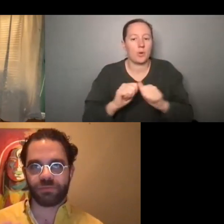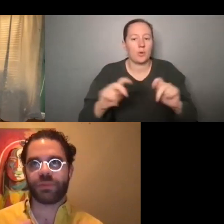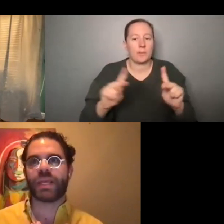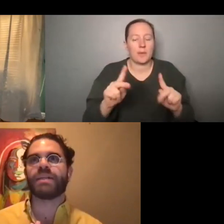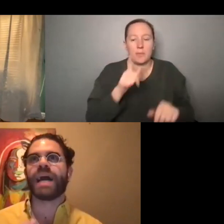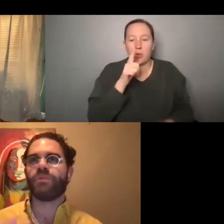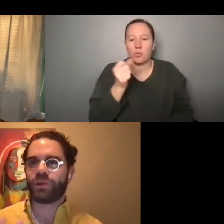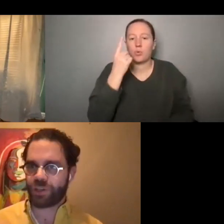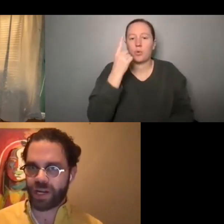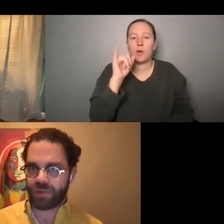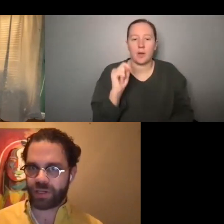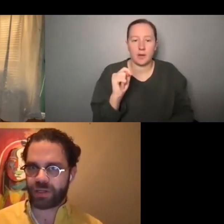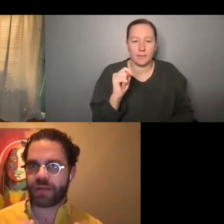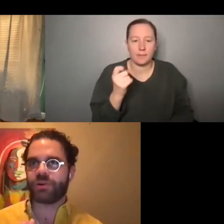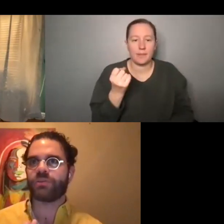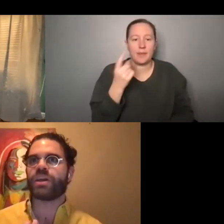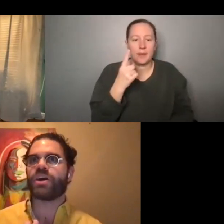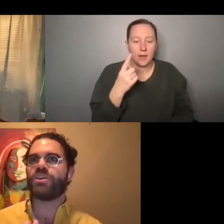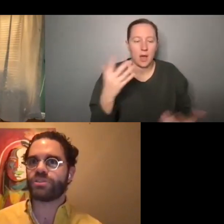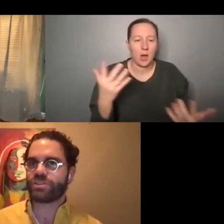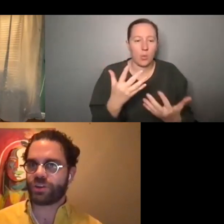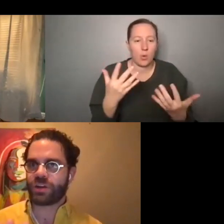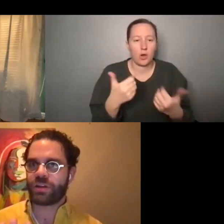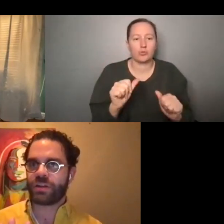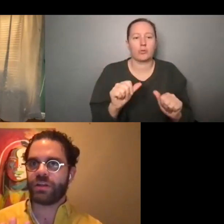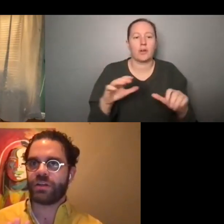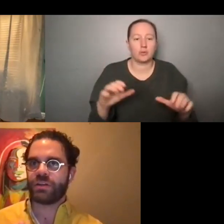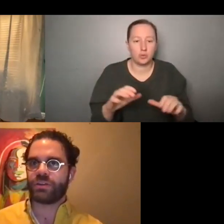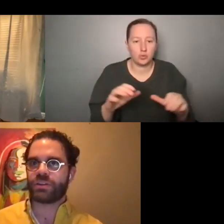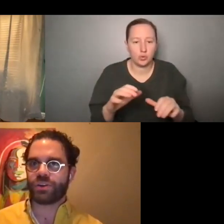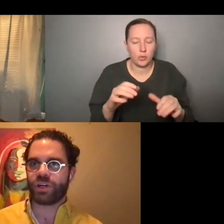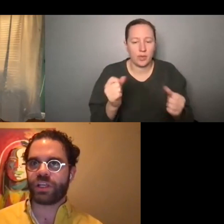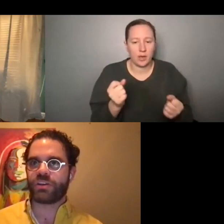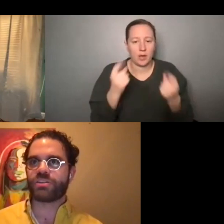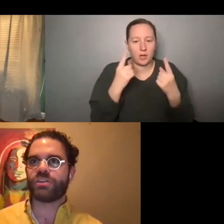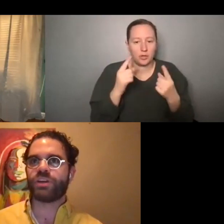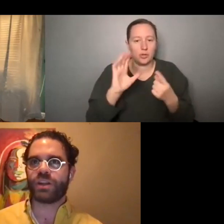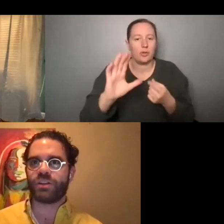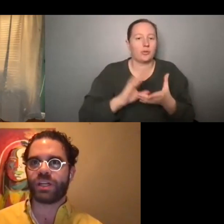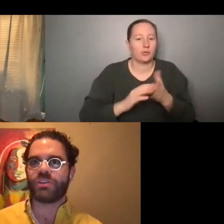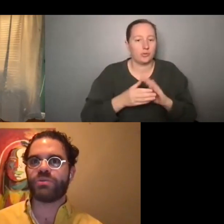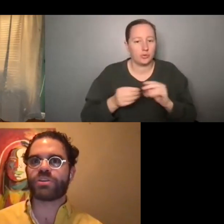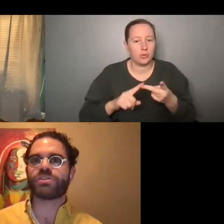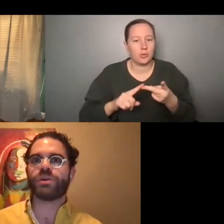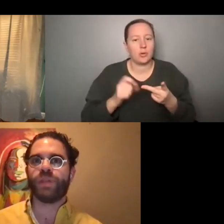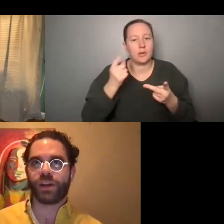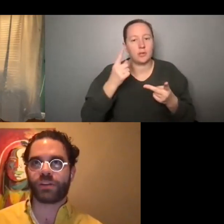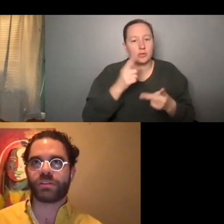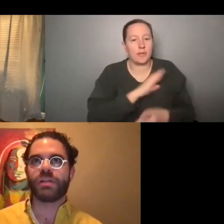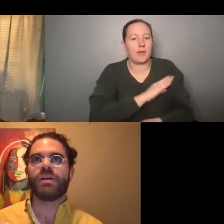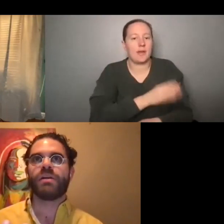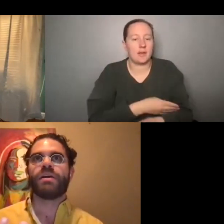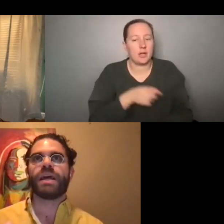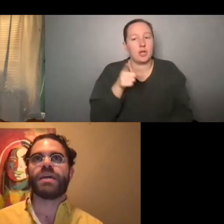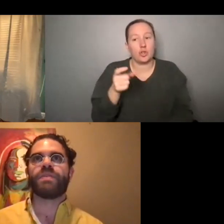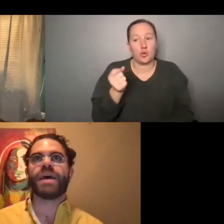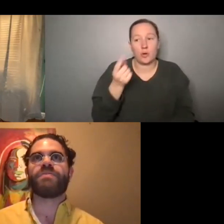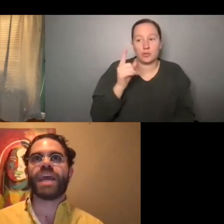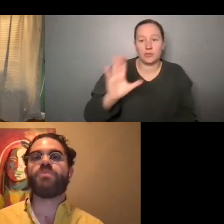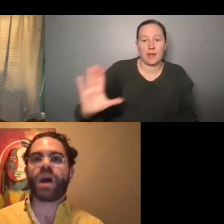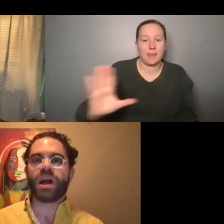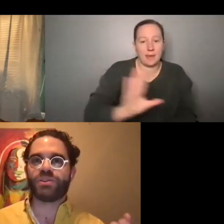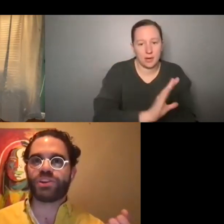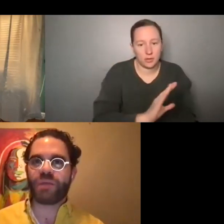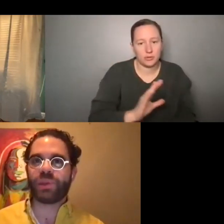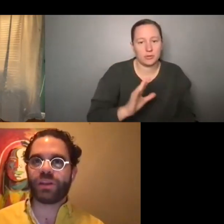got it. They got what we were trying to bring to the table. They understood your story. They understood your energy and you understood theirs. And